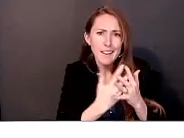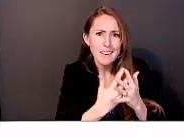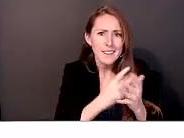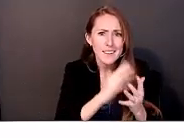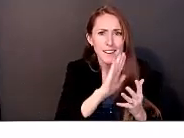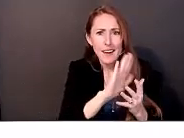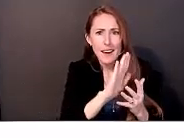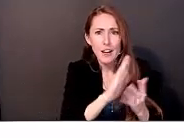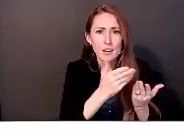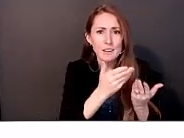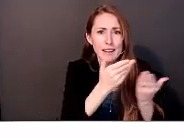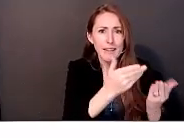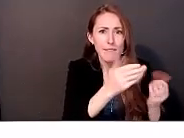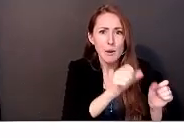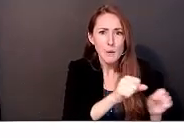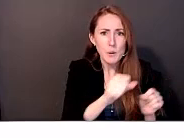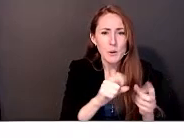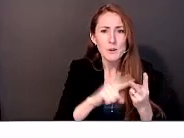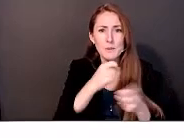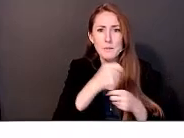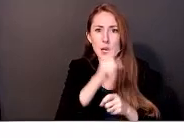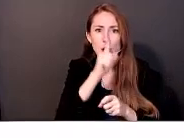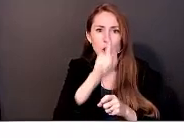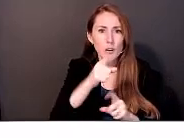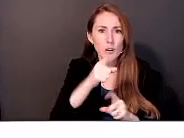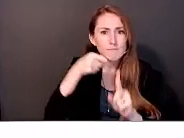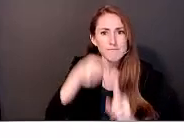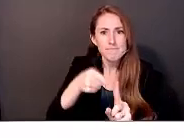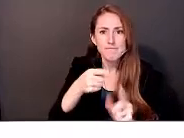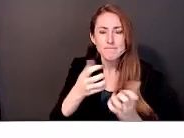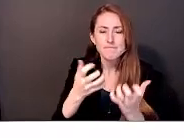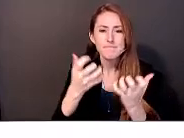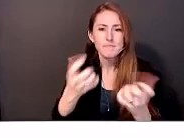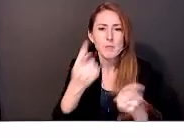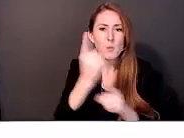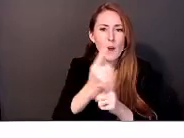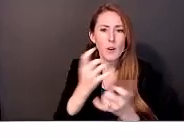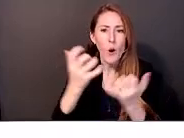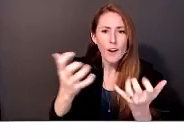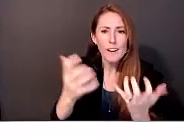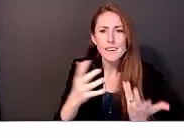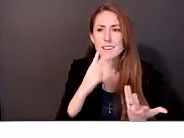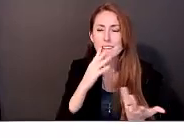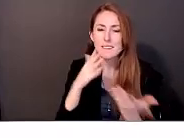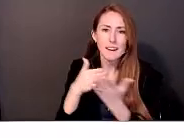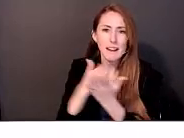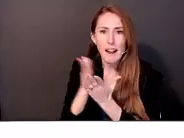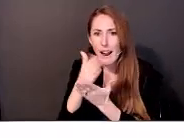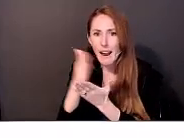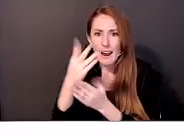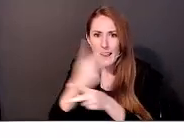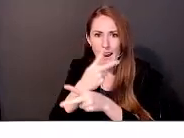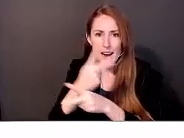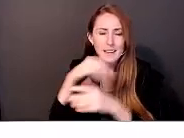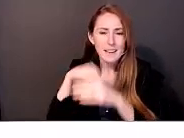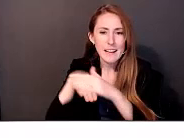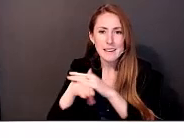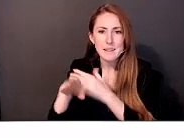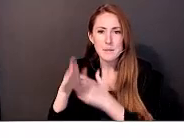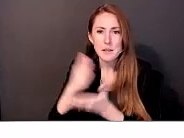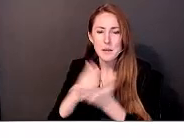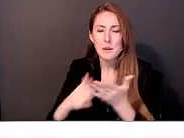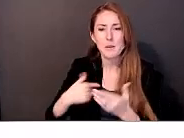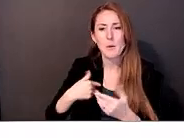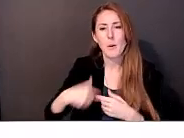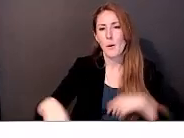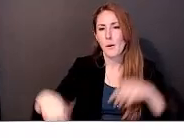that it's hitting the target audience, and just navigating the accessibility piece. Like, I'm with you on that. So